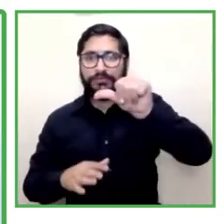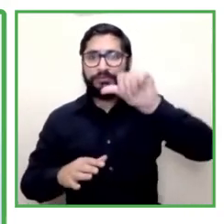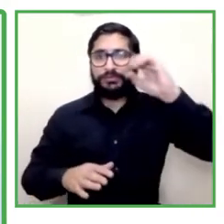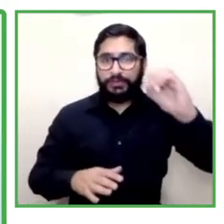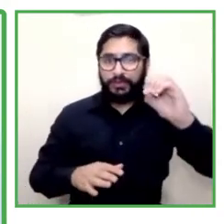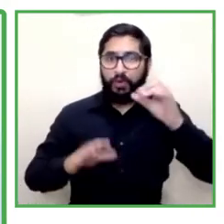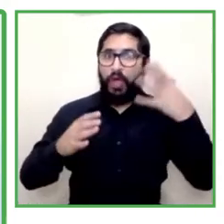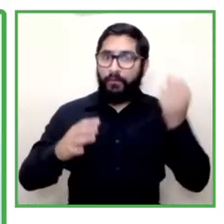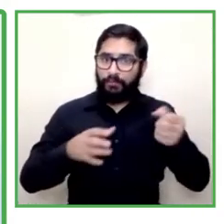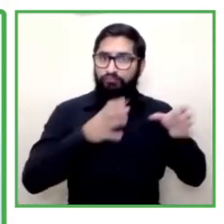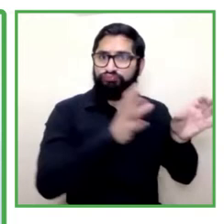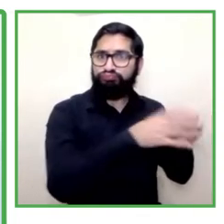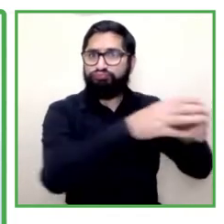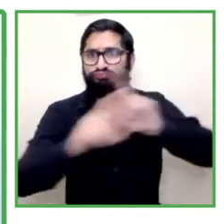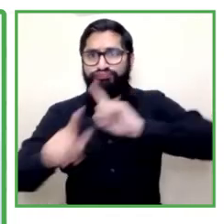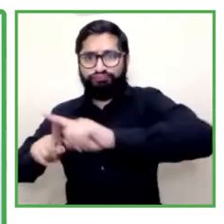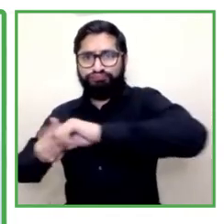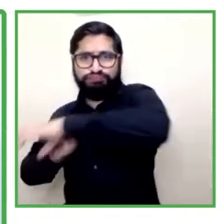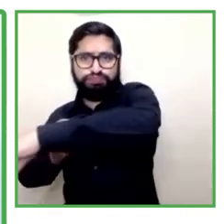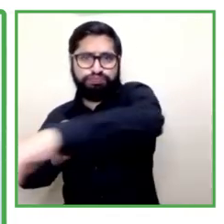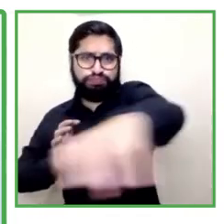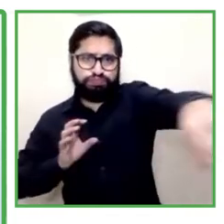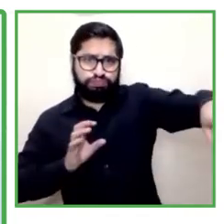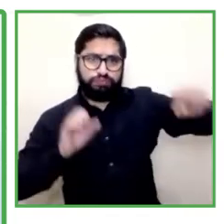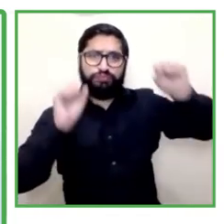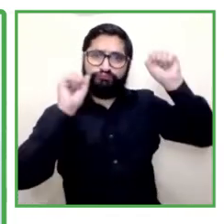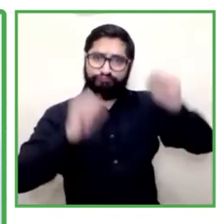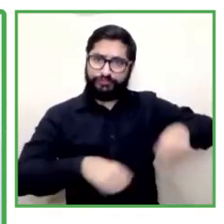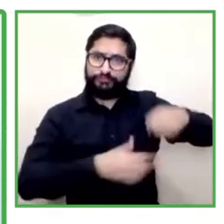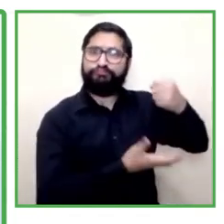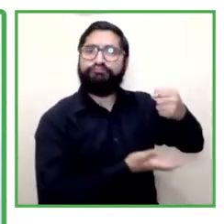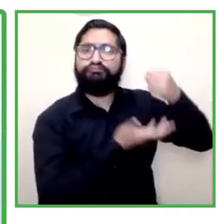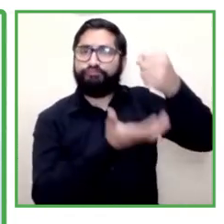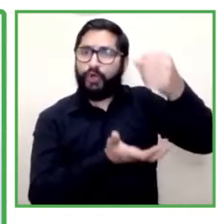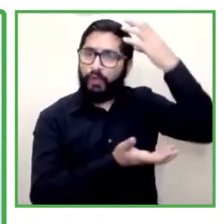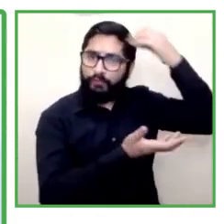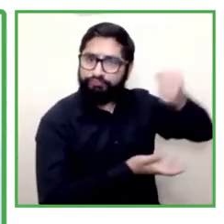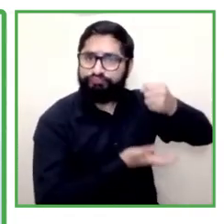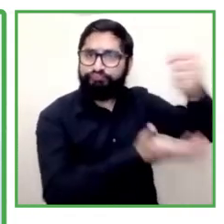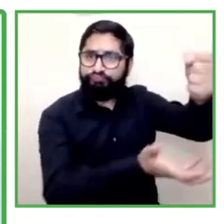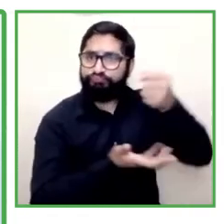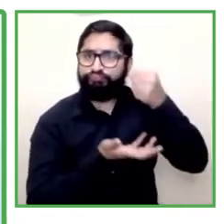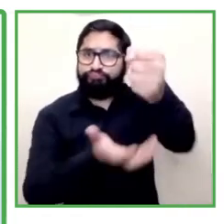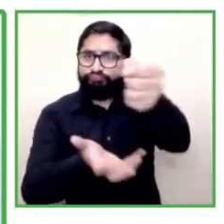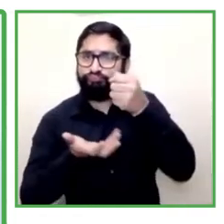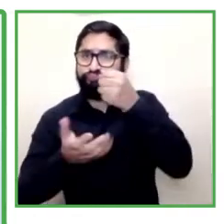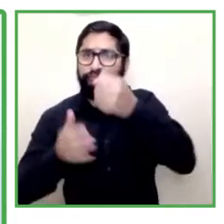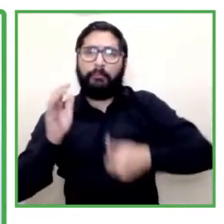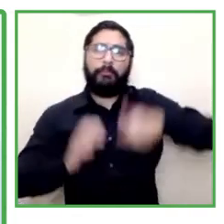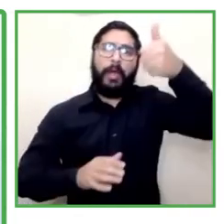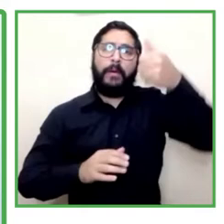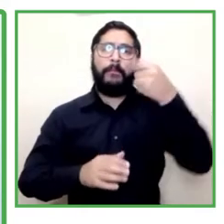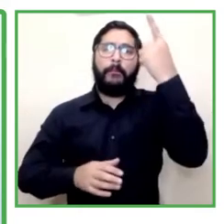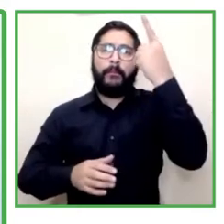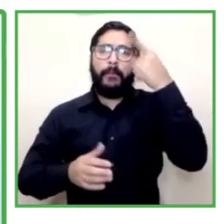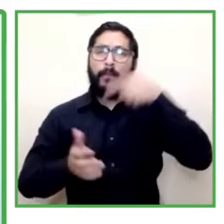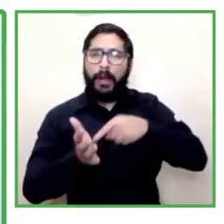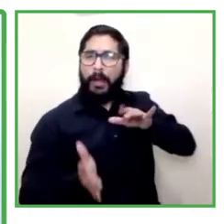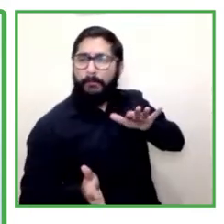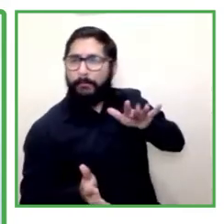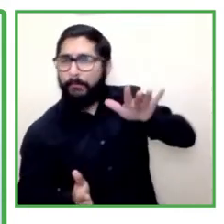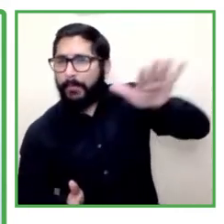positions which has meant uh in investment higher than 7 million pesos 7